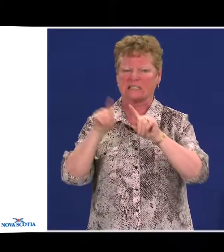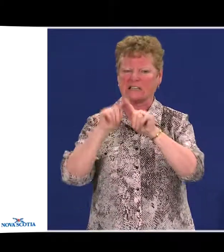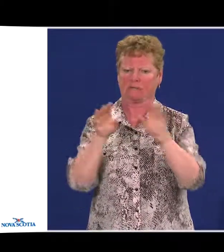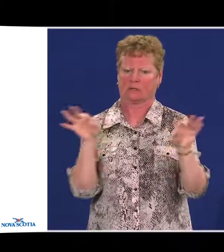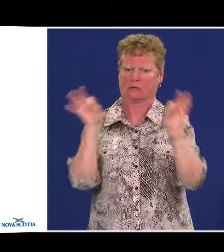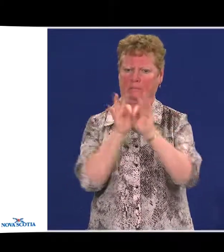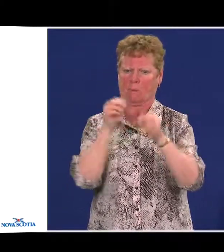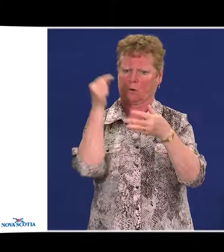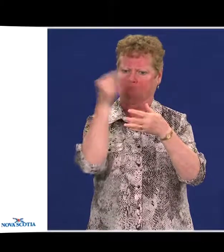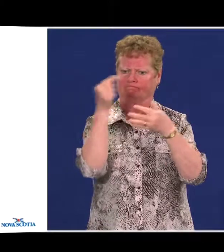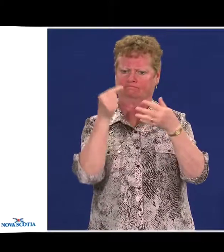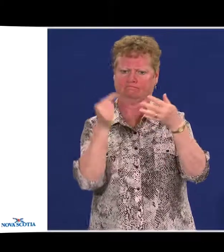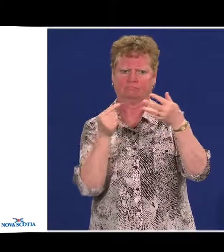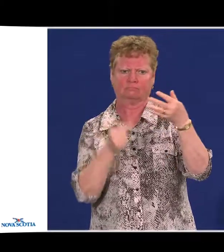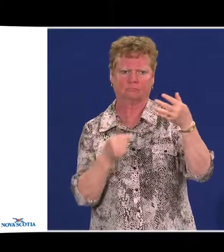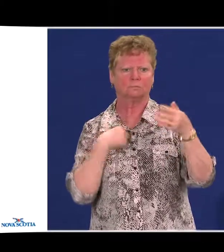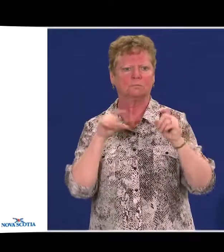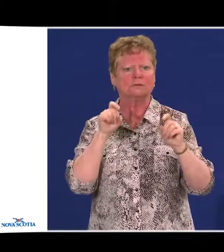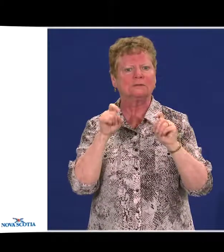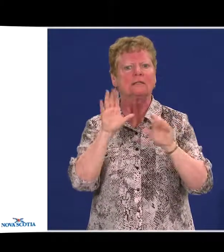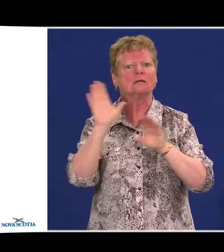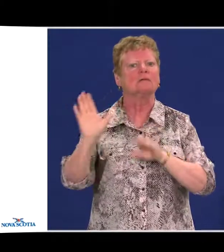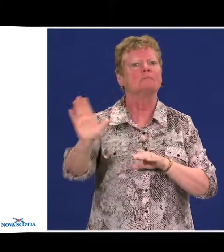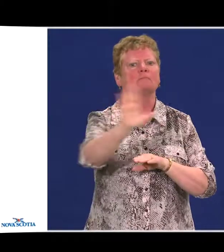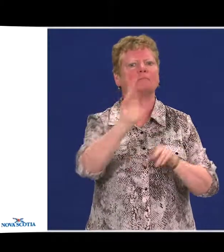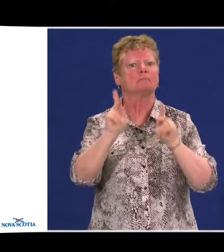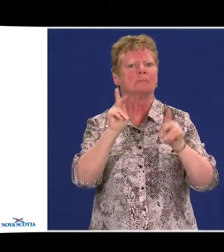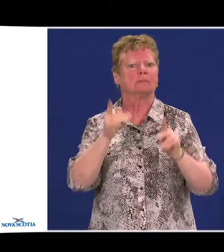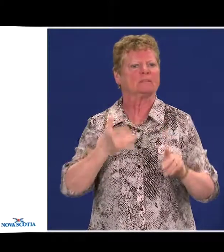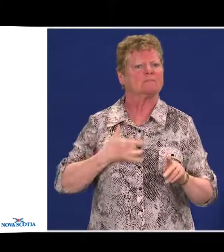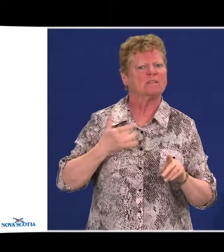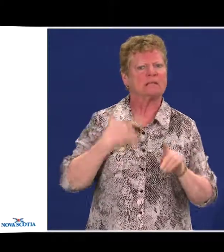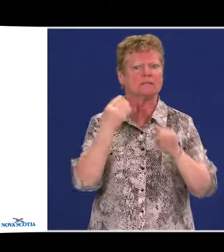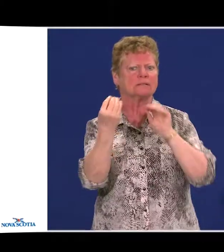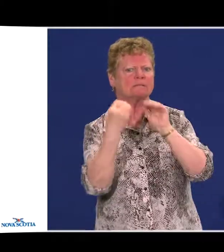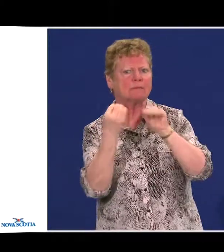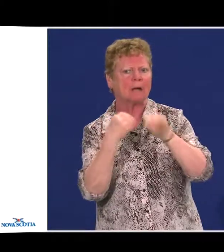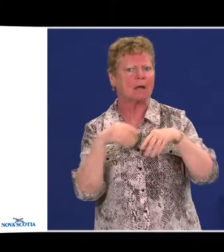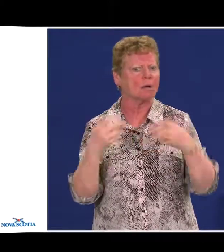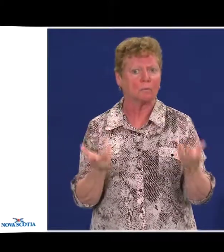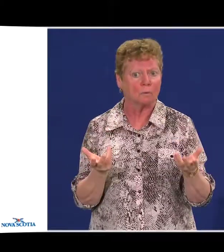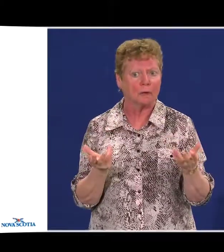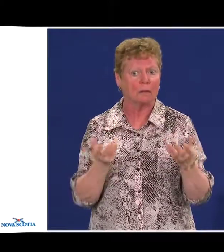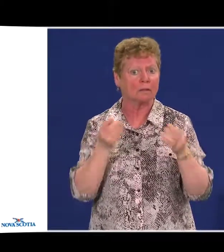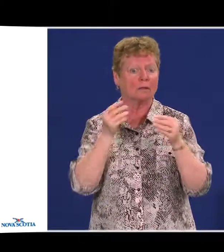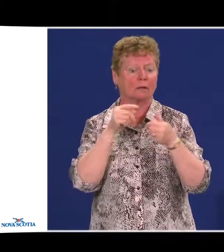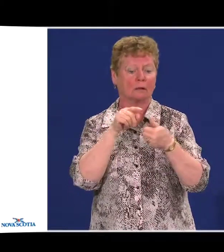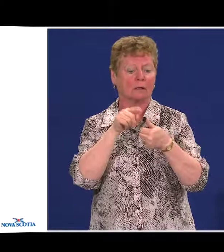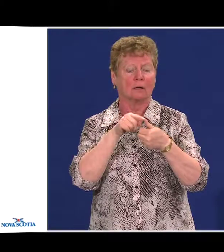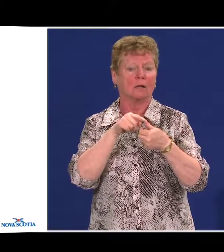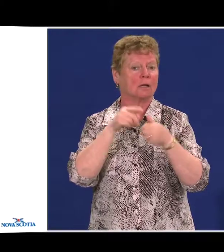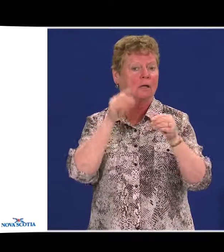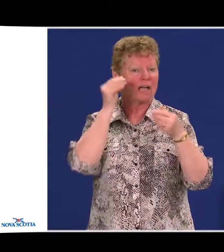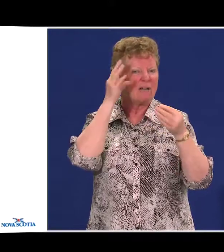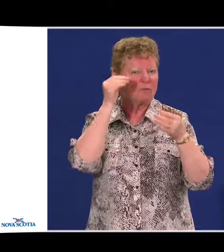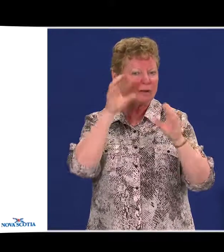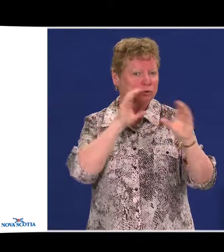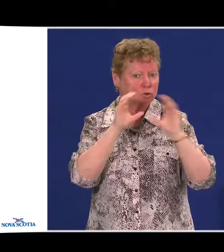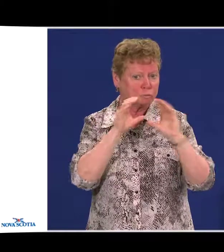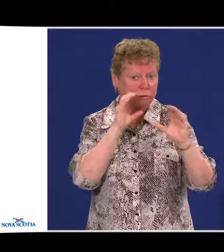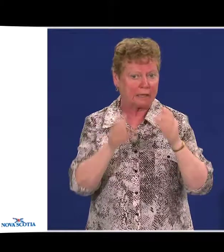wanted to get feedback from the public on. So those areas again were information and communication,